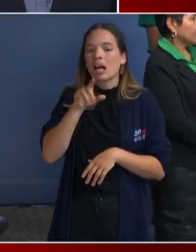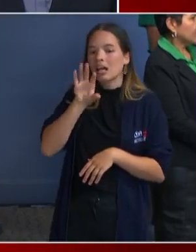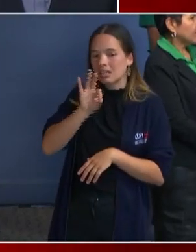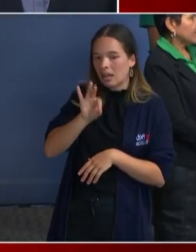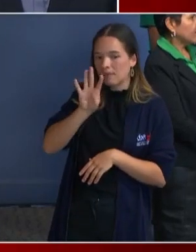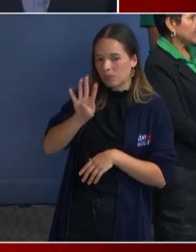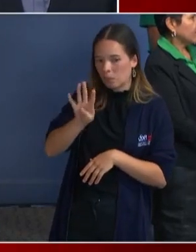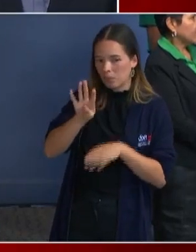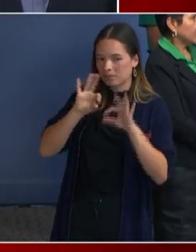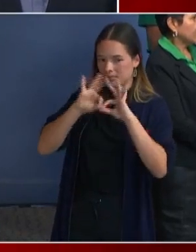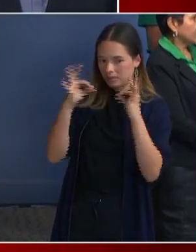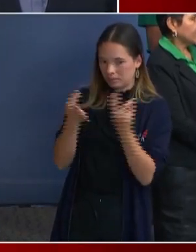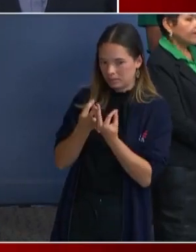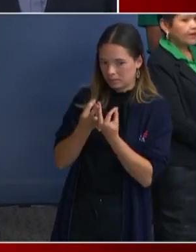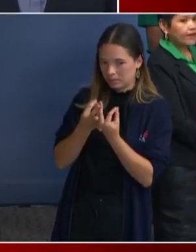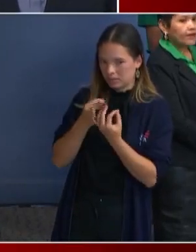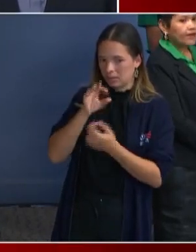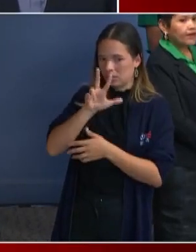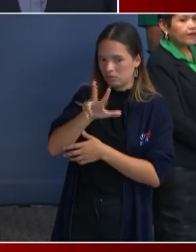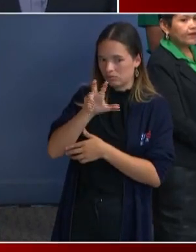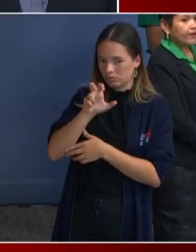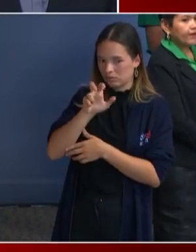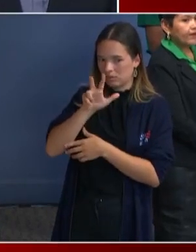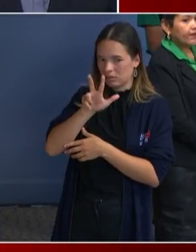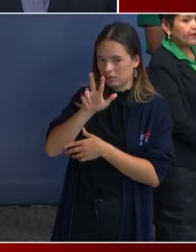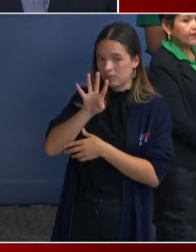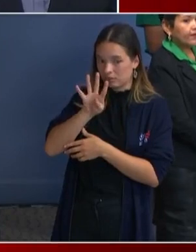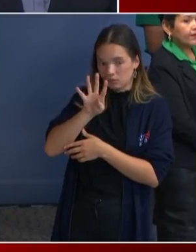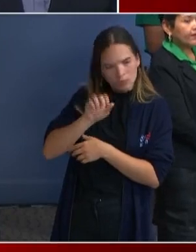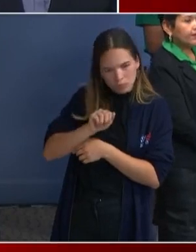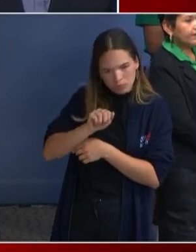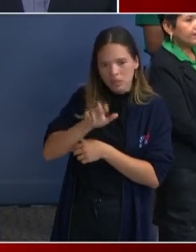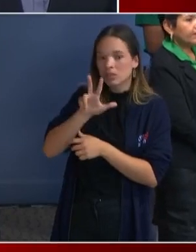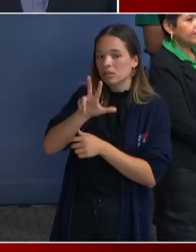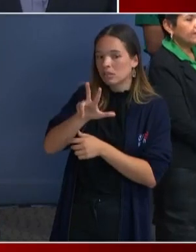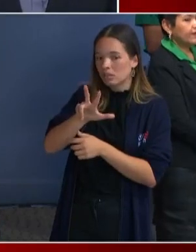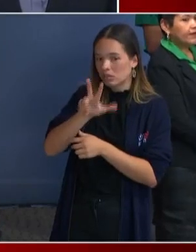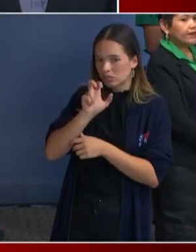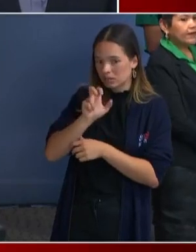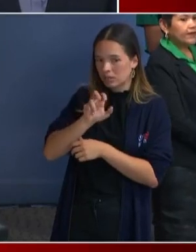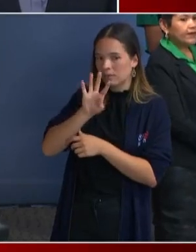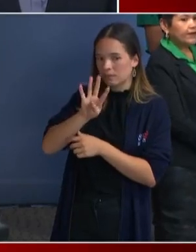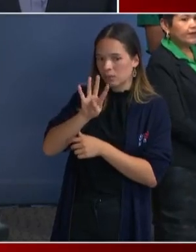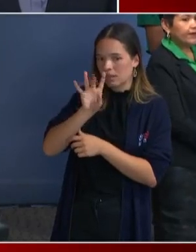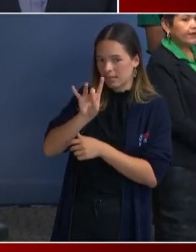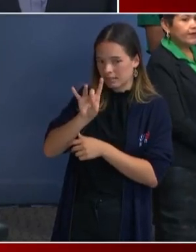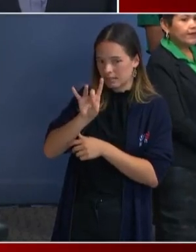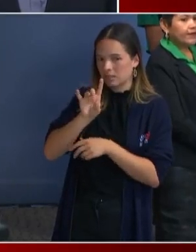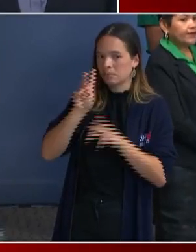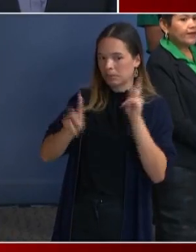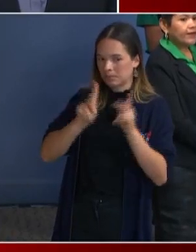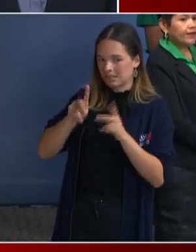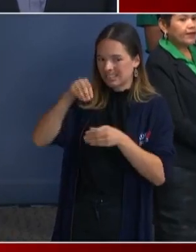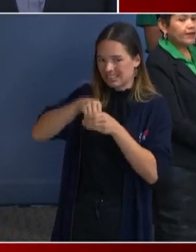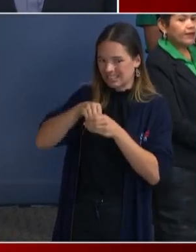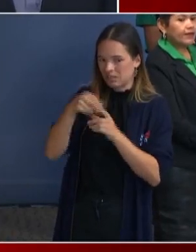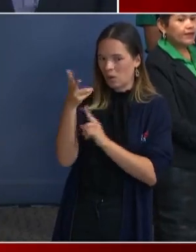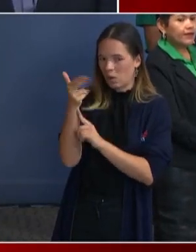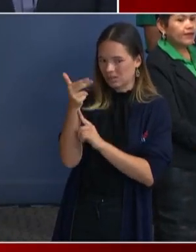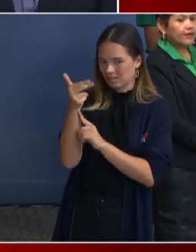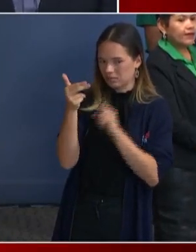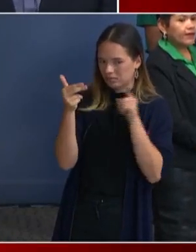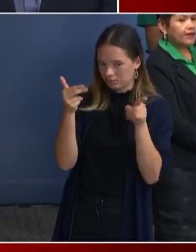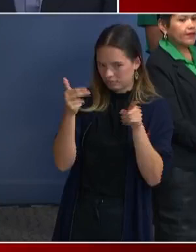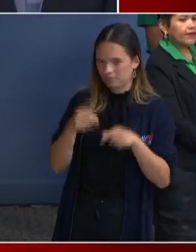348 people at the, at a, staying at D.C. hotels. At hotels. Okay. Um, so you mentioned